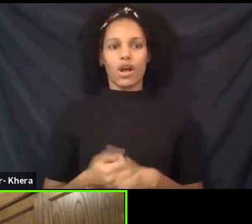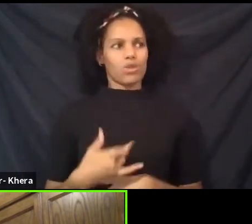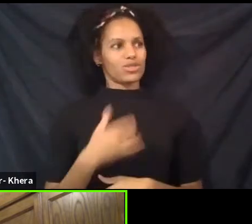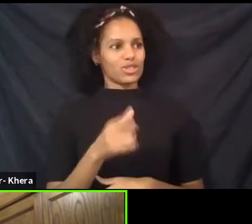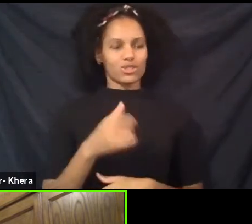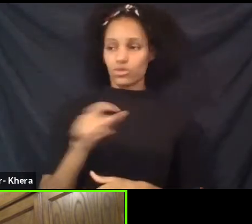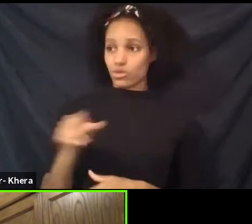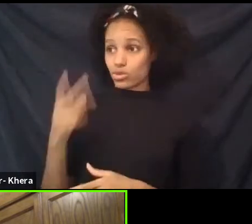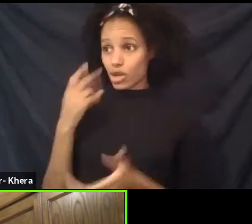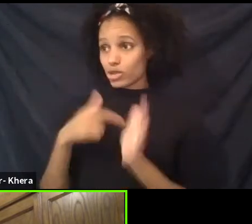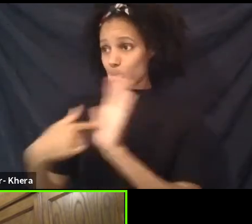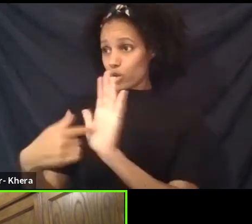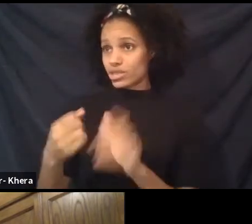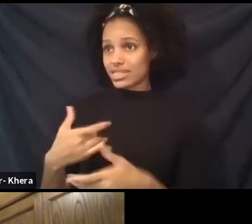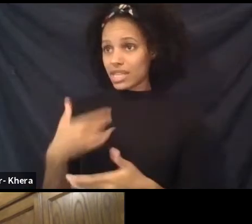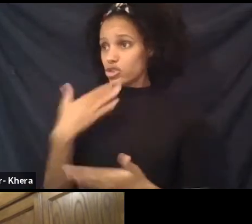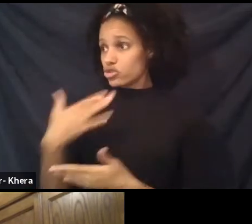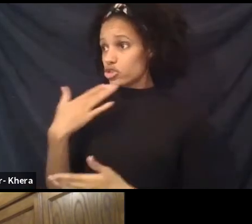good. I'm like, how is this good?